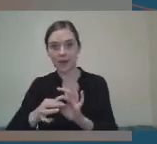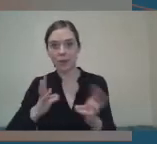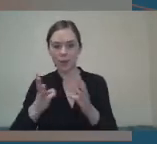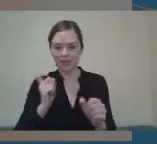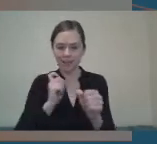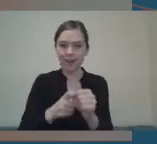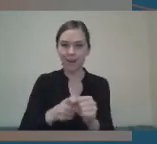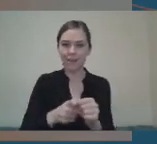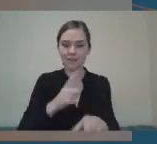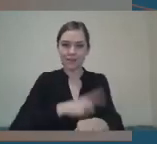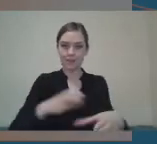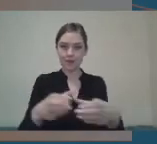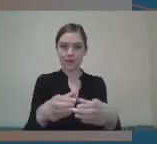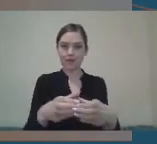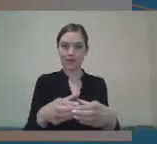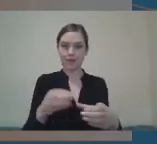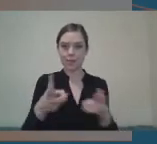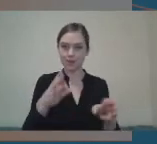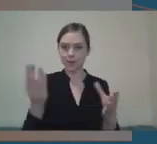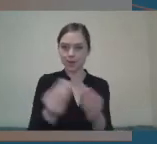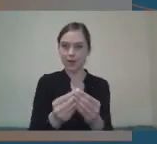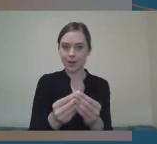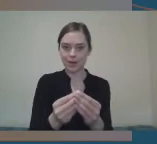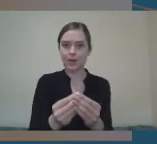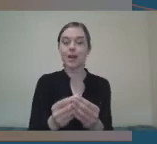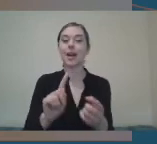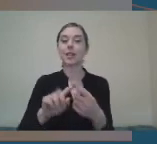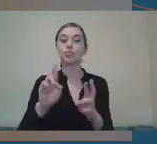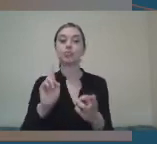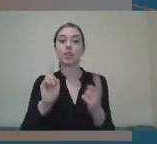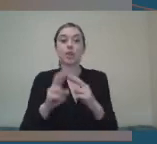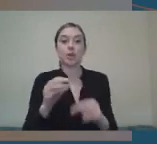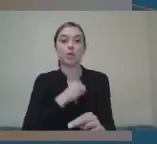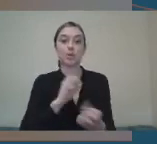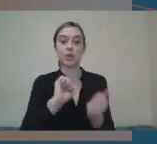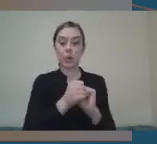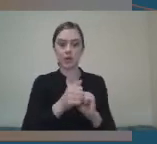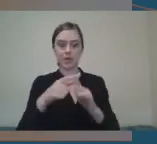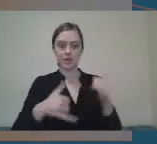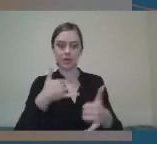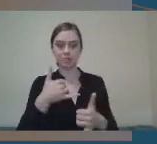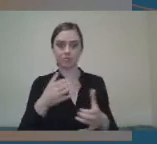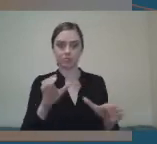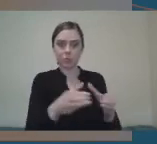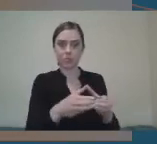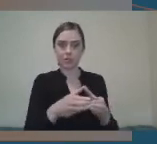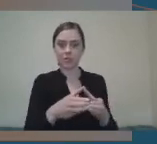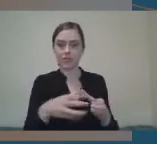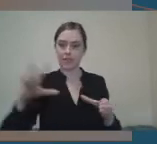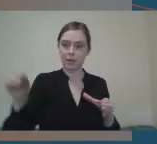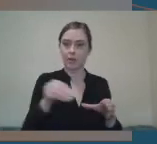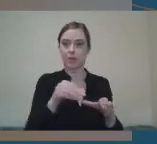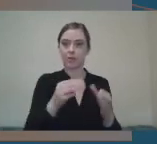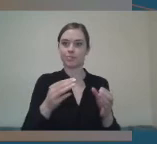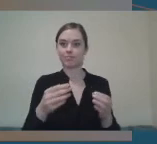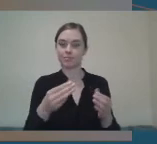The expert group for return to sport this year included a member from CARA. We also had